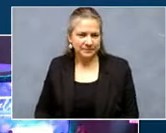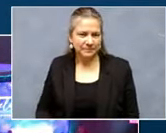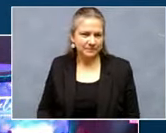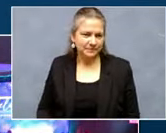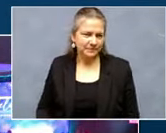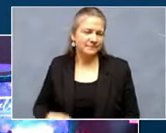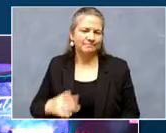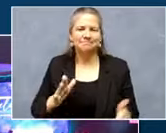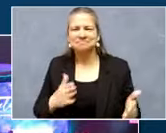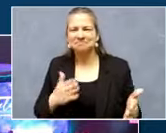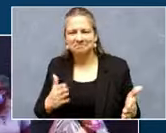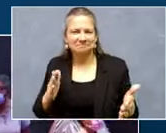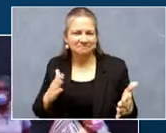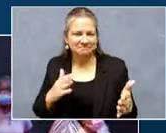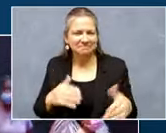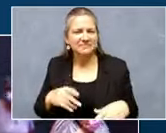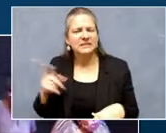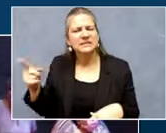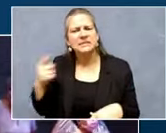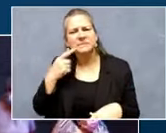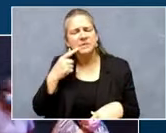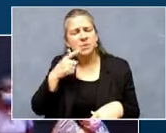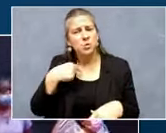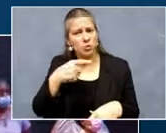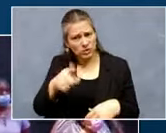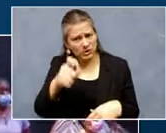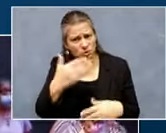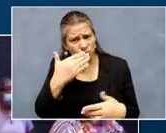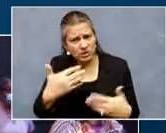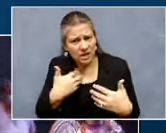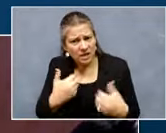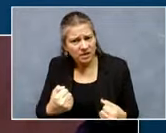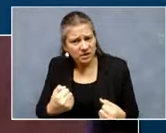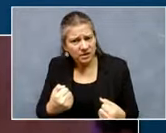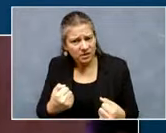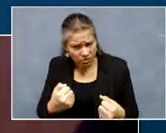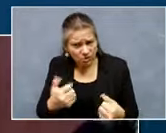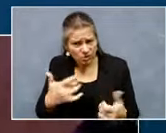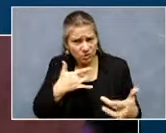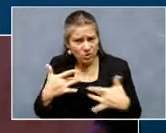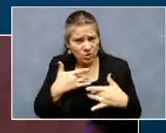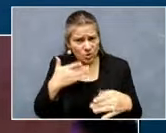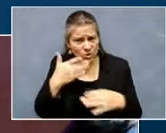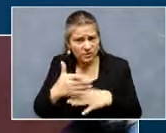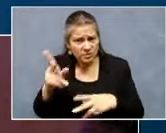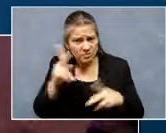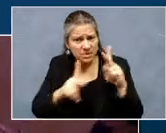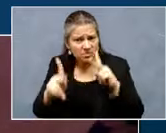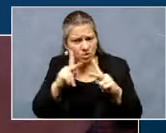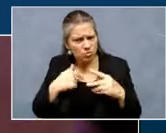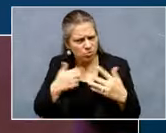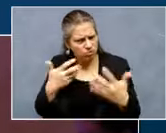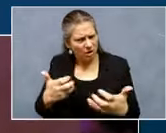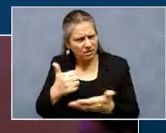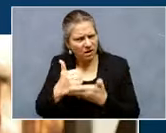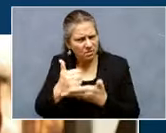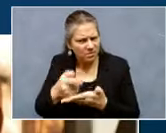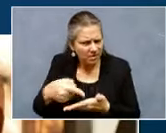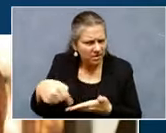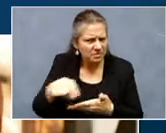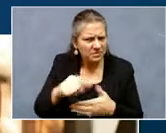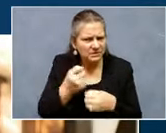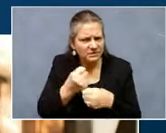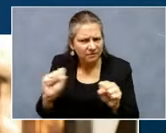You need good health. And if we're really concerned about our people, then we're going to do what we can to help our people stay safe and healthy.